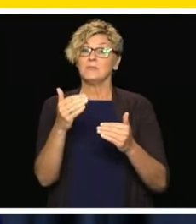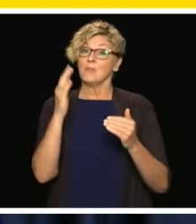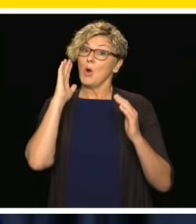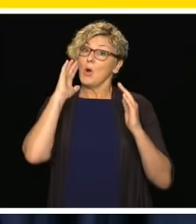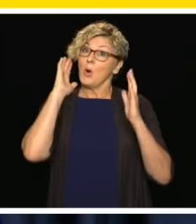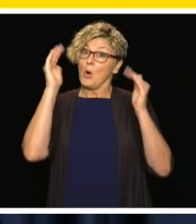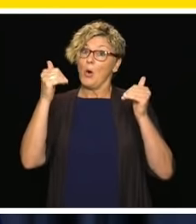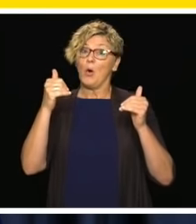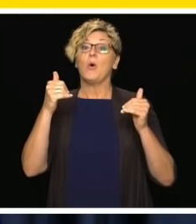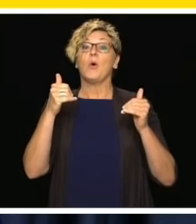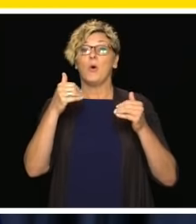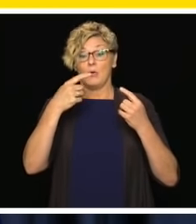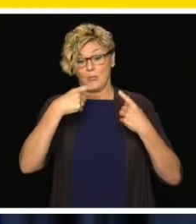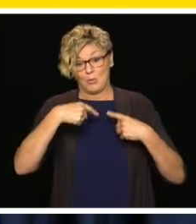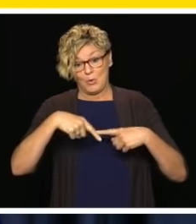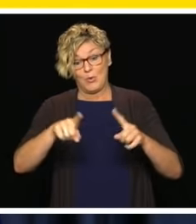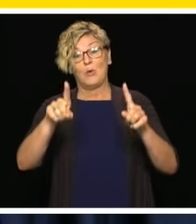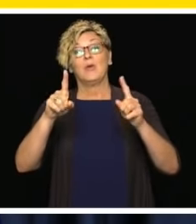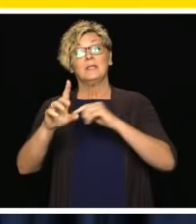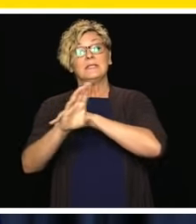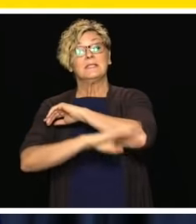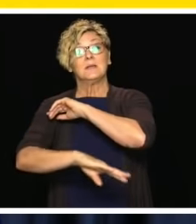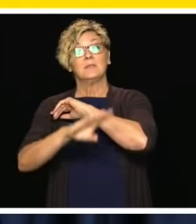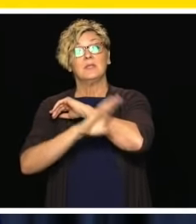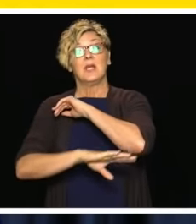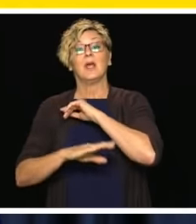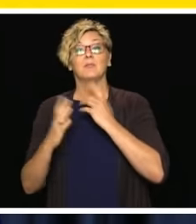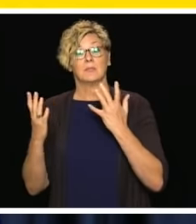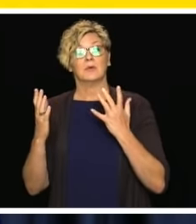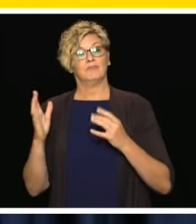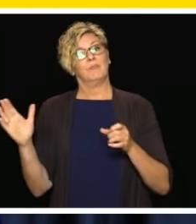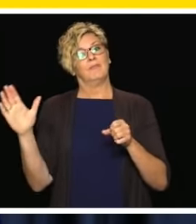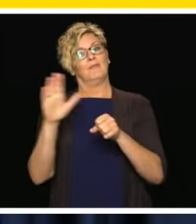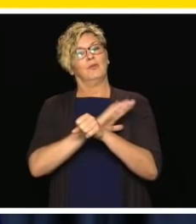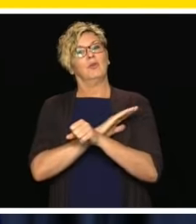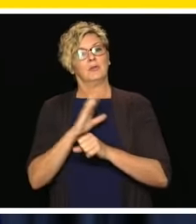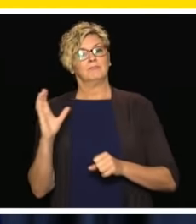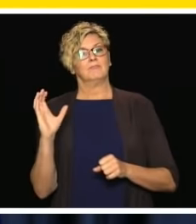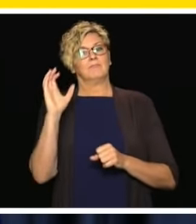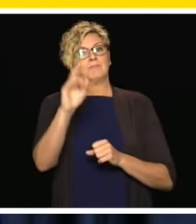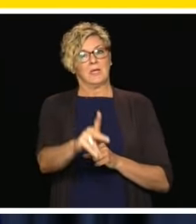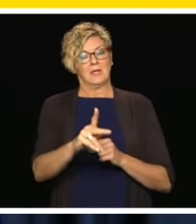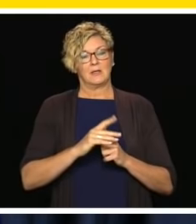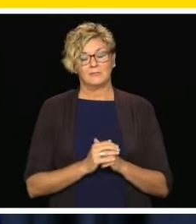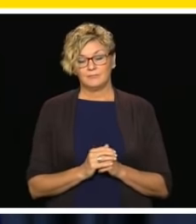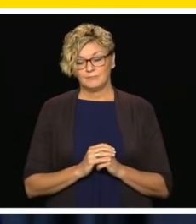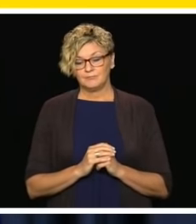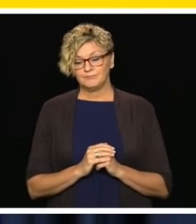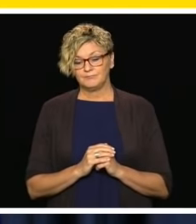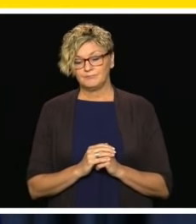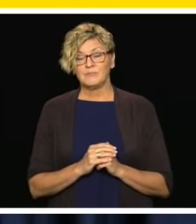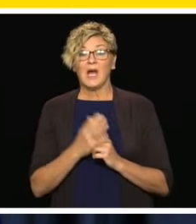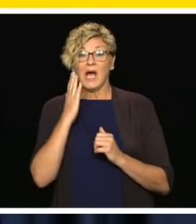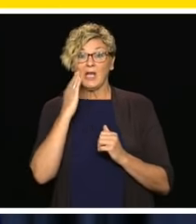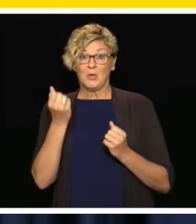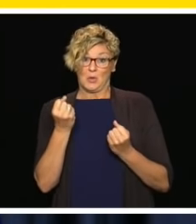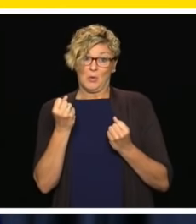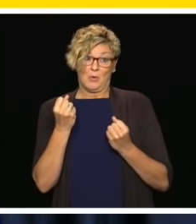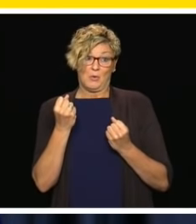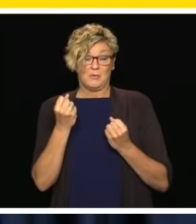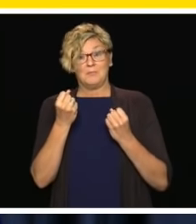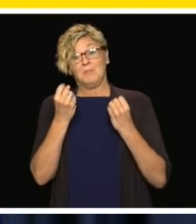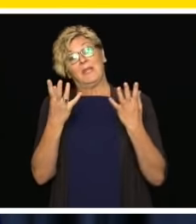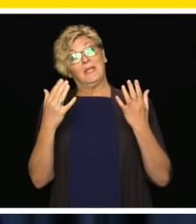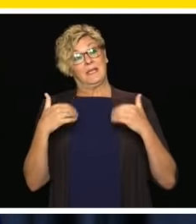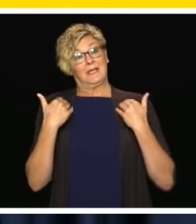for a full start back in September. Many people will welcome this announcement today and I know that there are a number of young